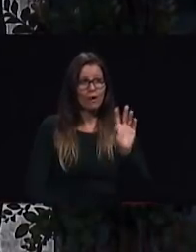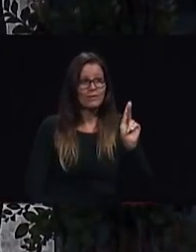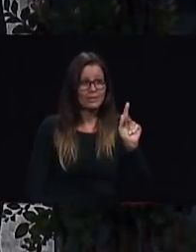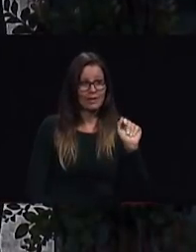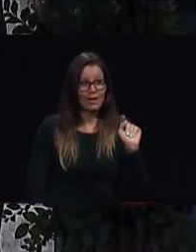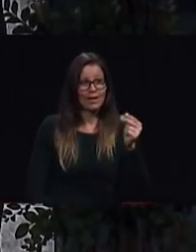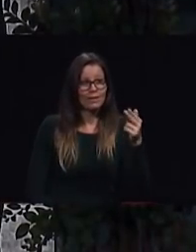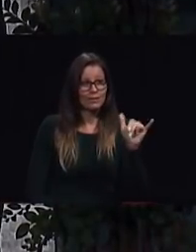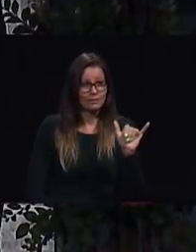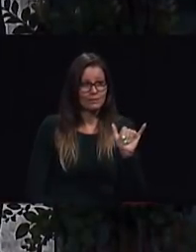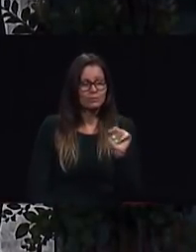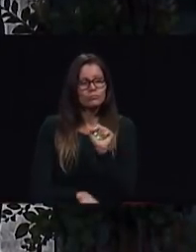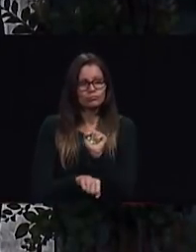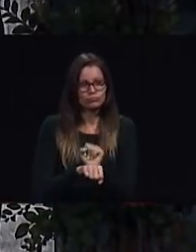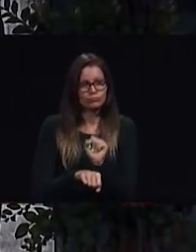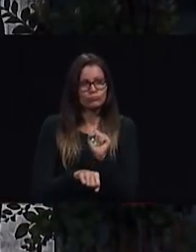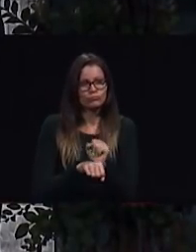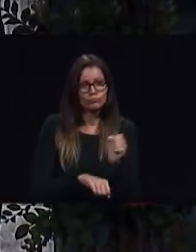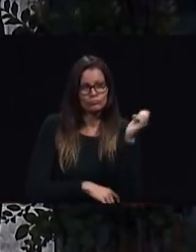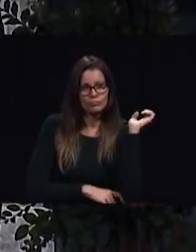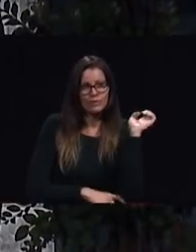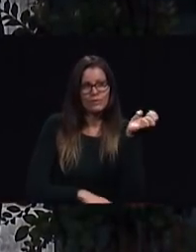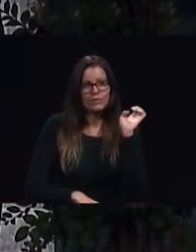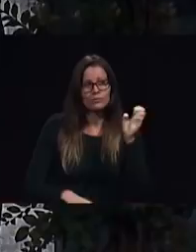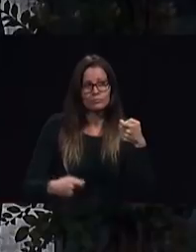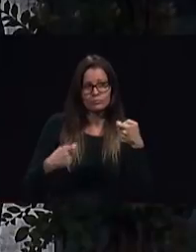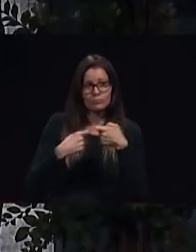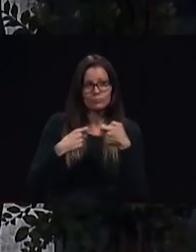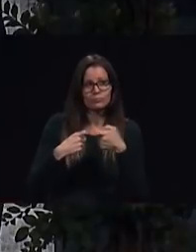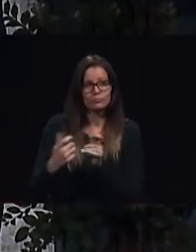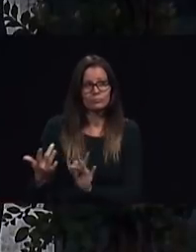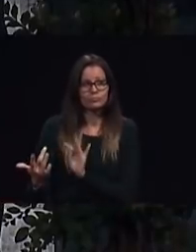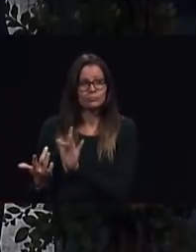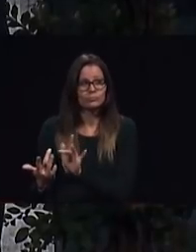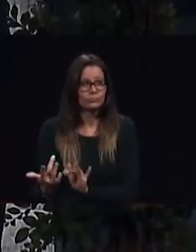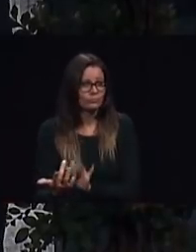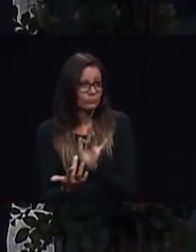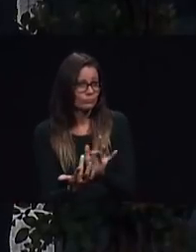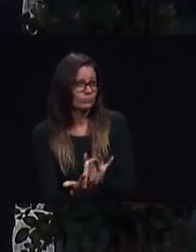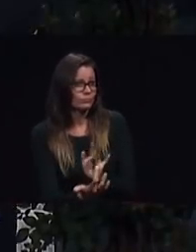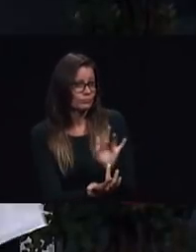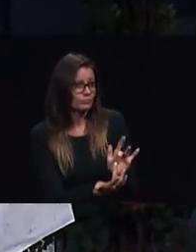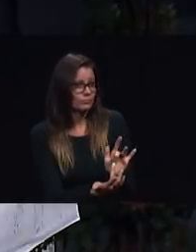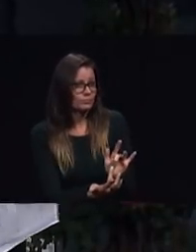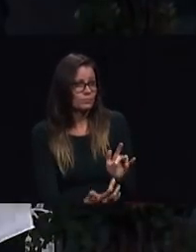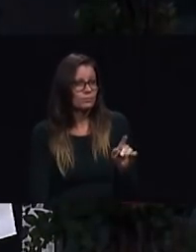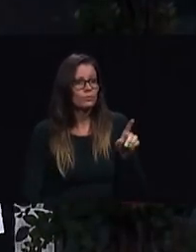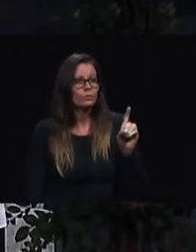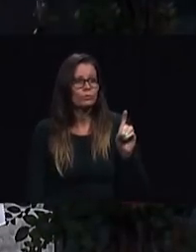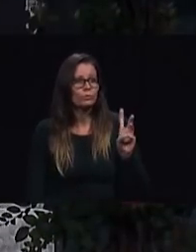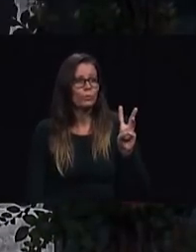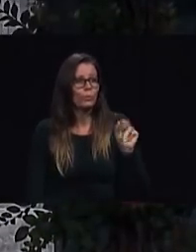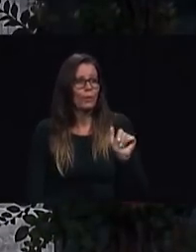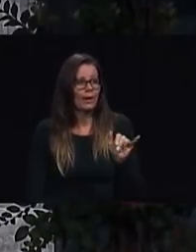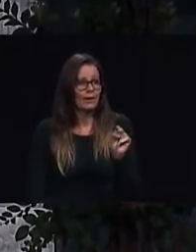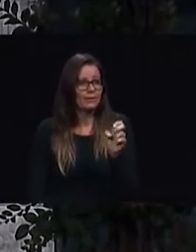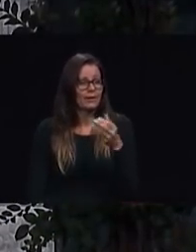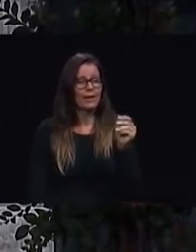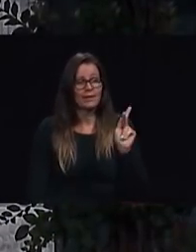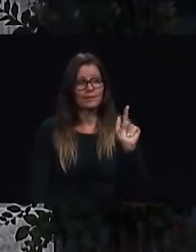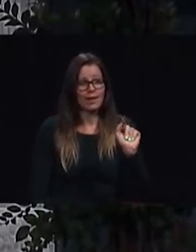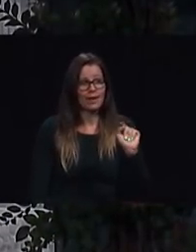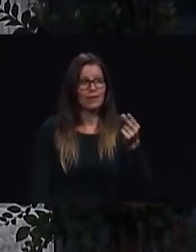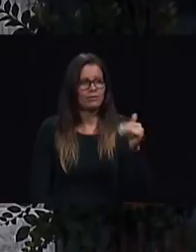and electronic outreach Dwayne and Kathy tell us how God is using TMI to